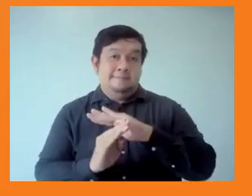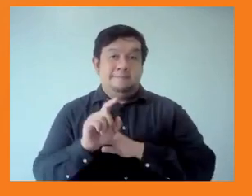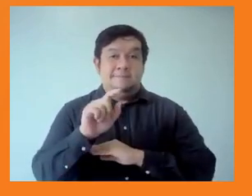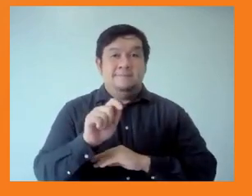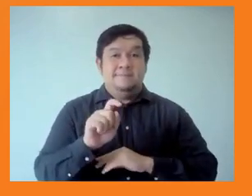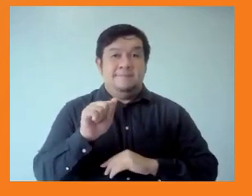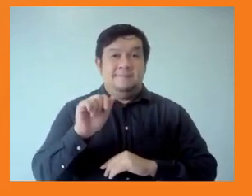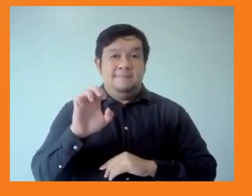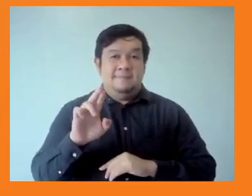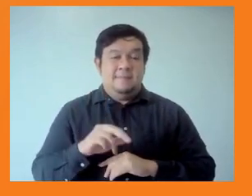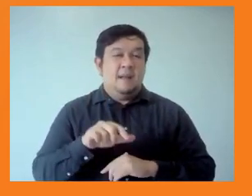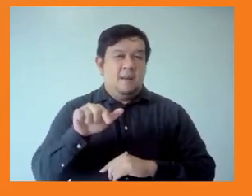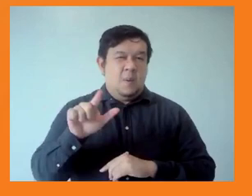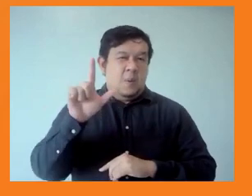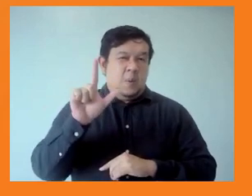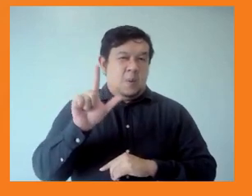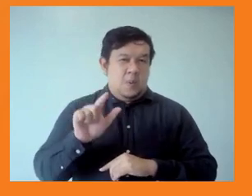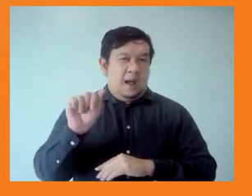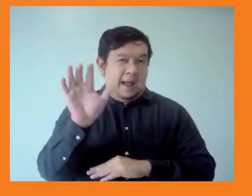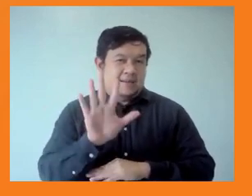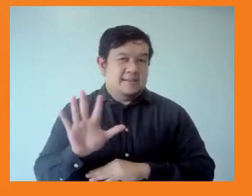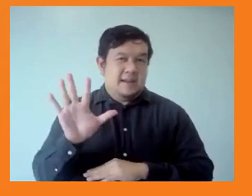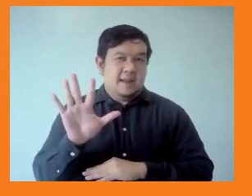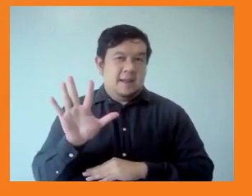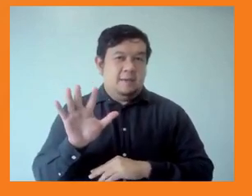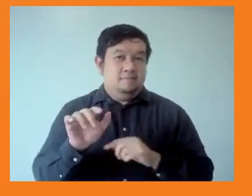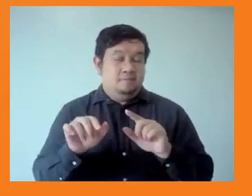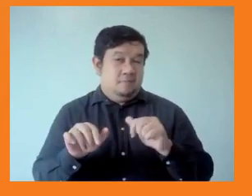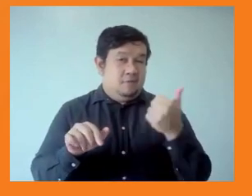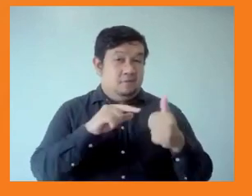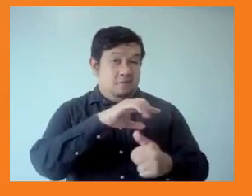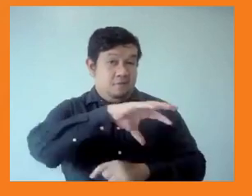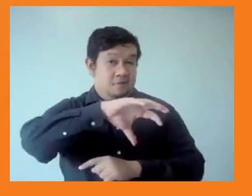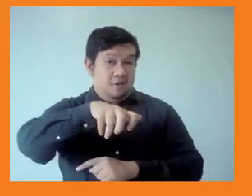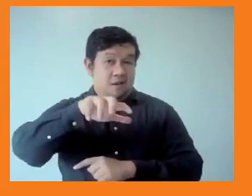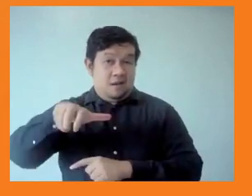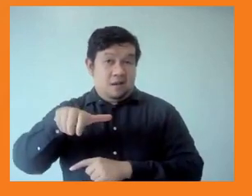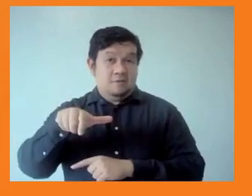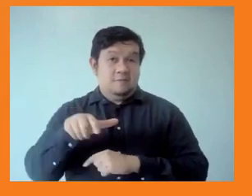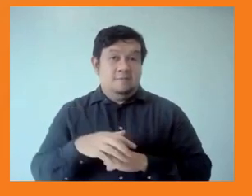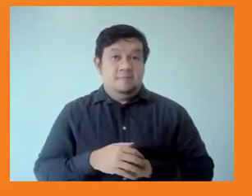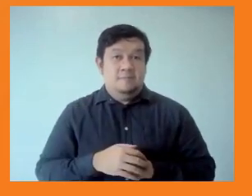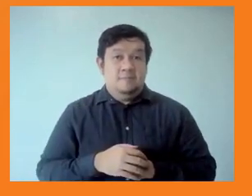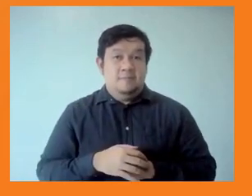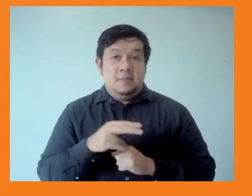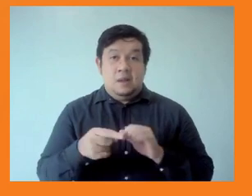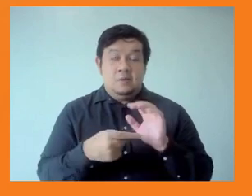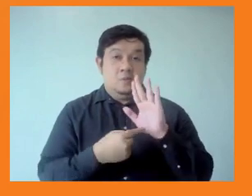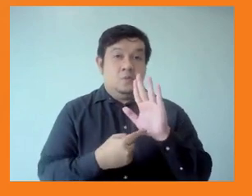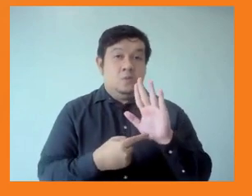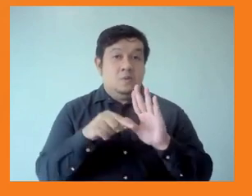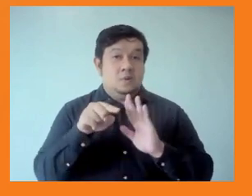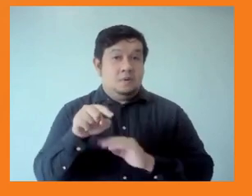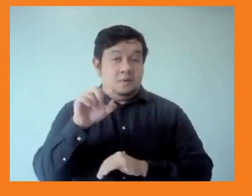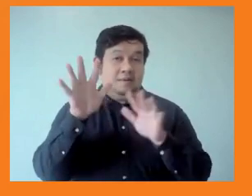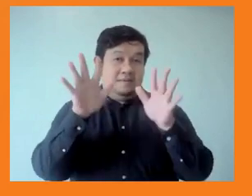than in other regions. And that's particularly true in North and Central and Southeast Asia. This is somewhat